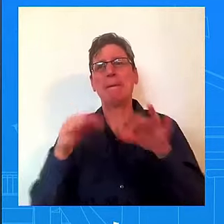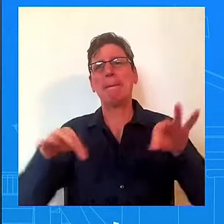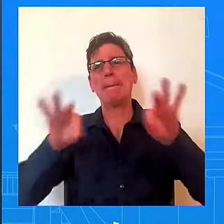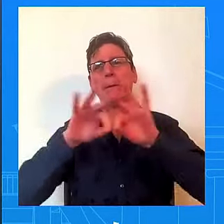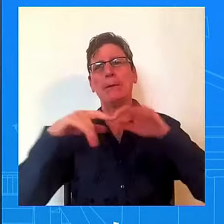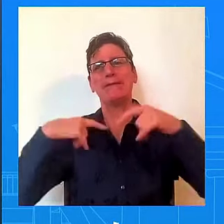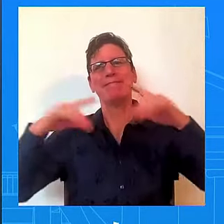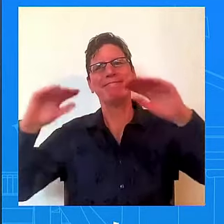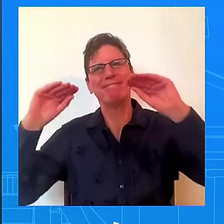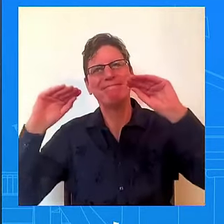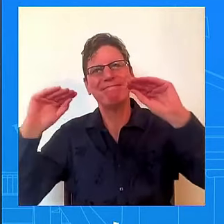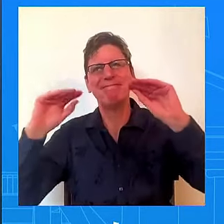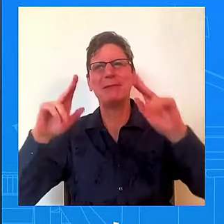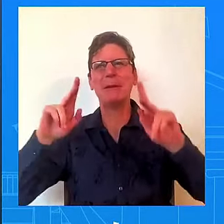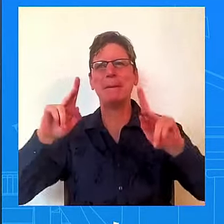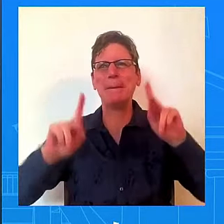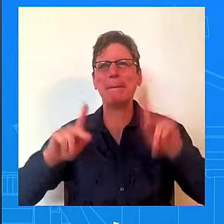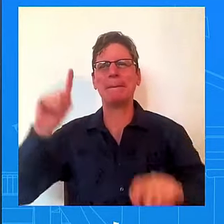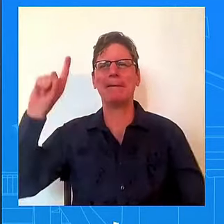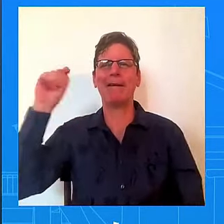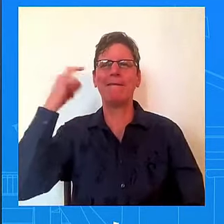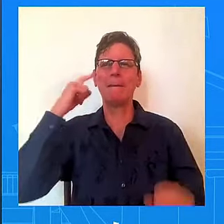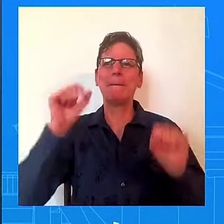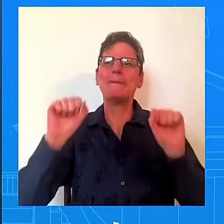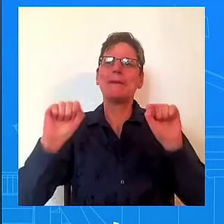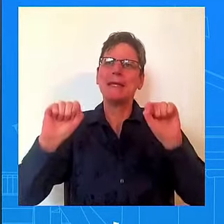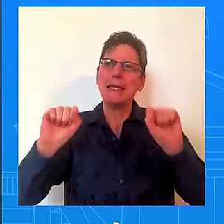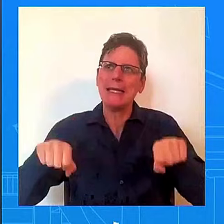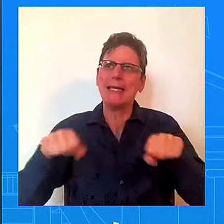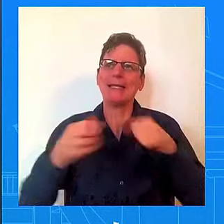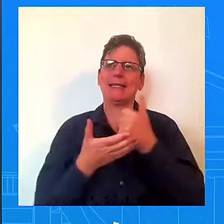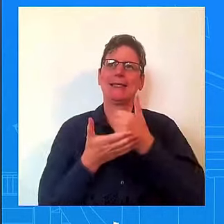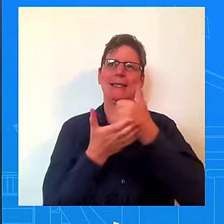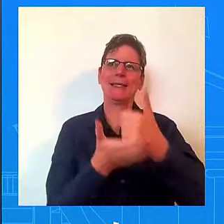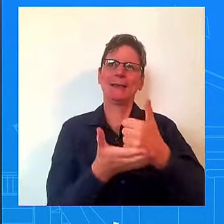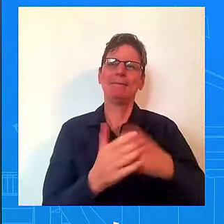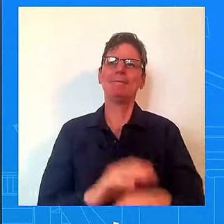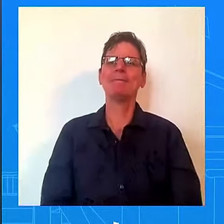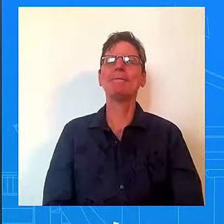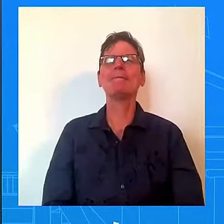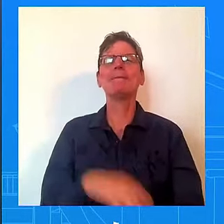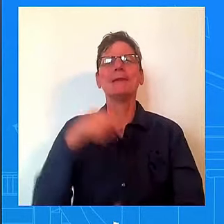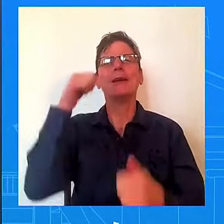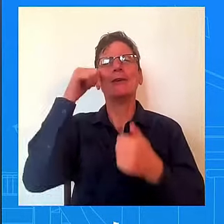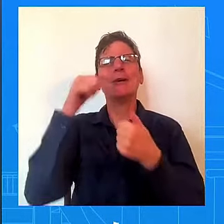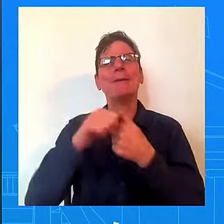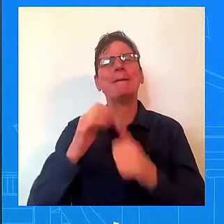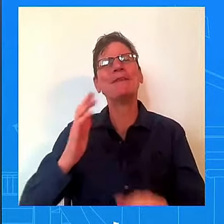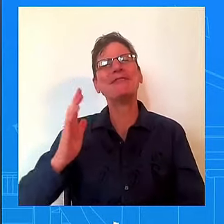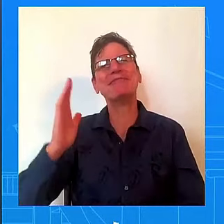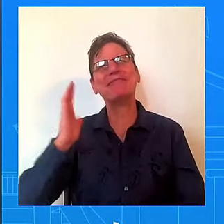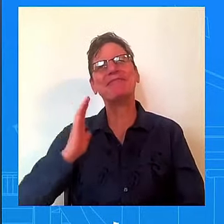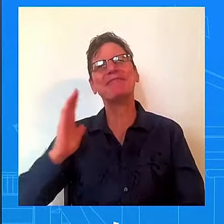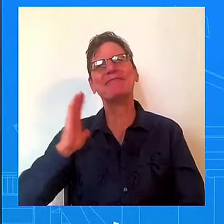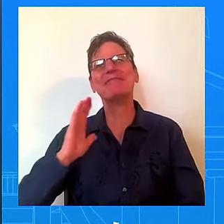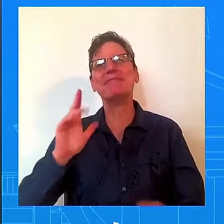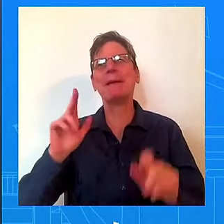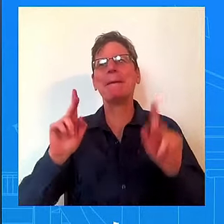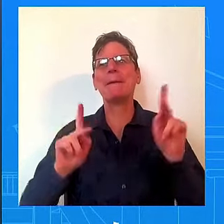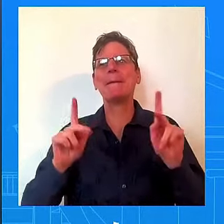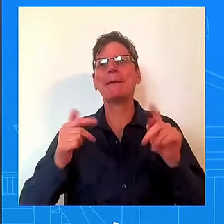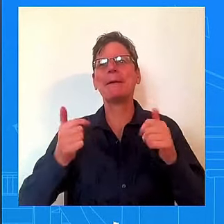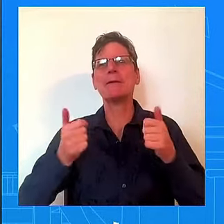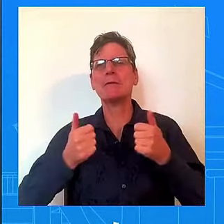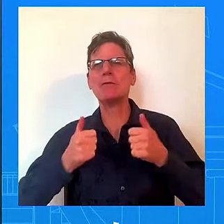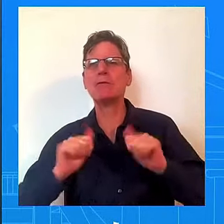folks over the course of a long period of time who have tried to shake people's faith in government. And if there's one thing I've